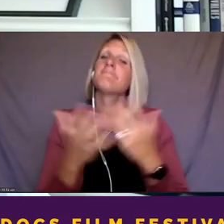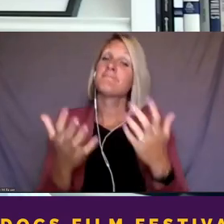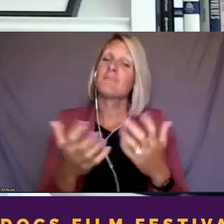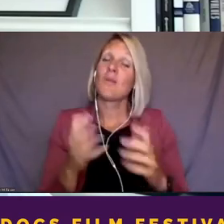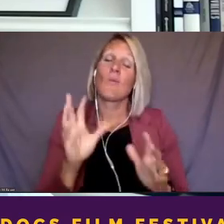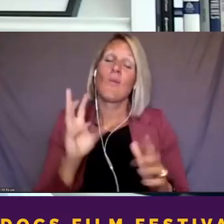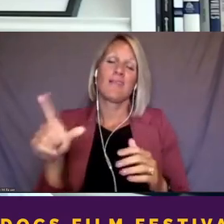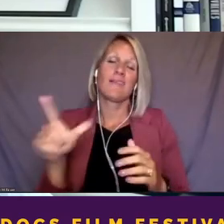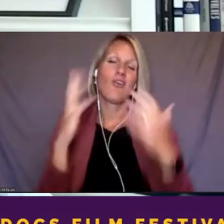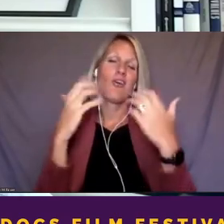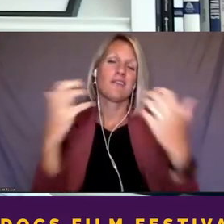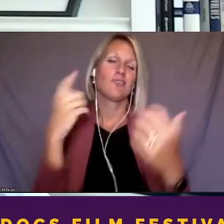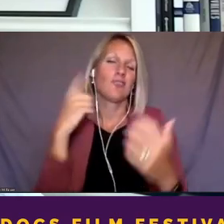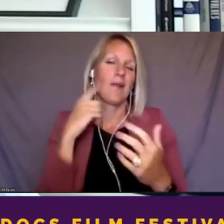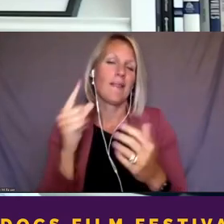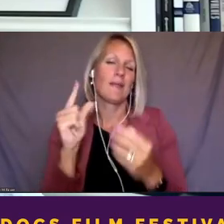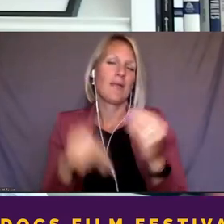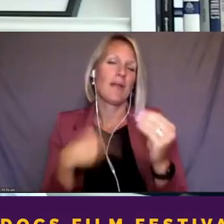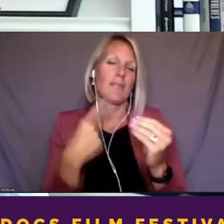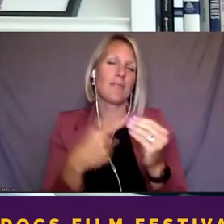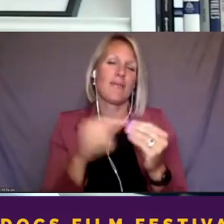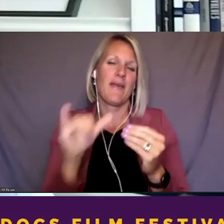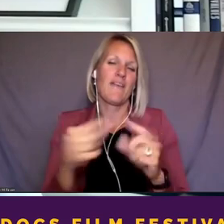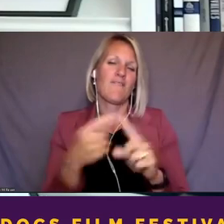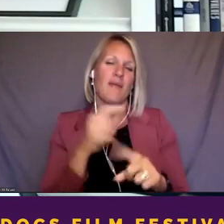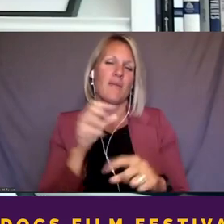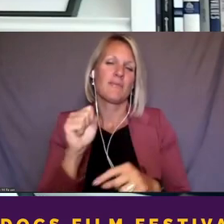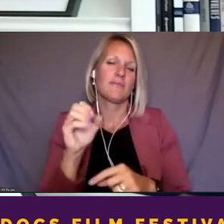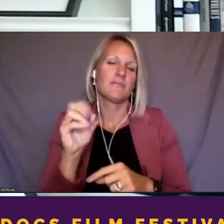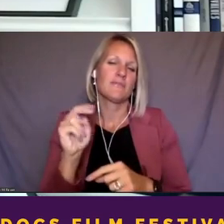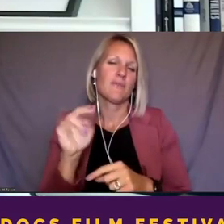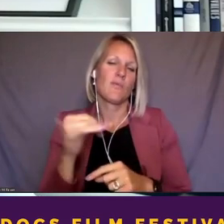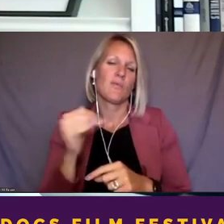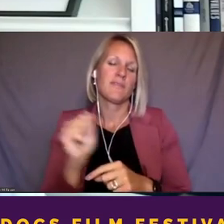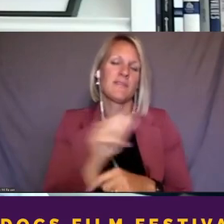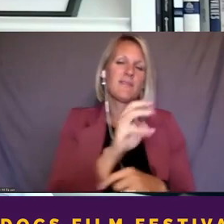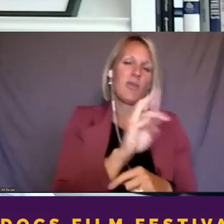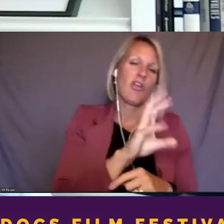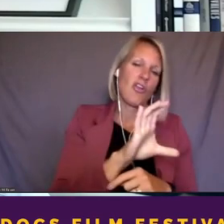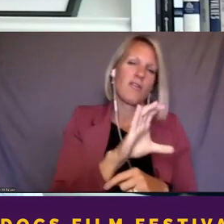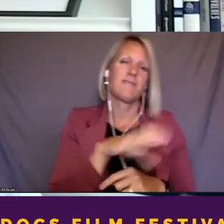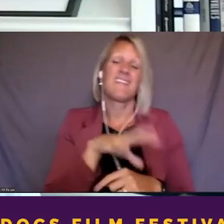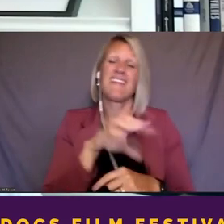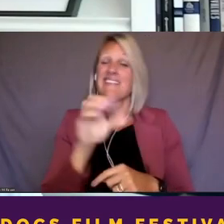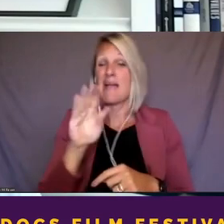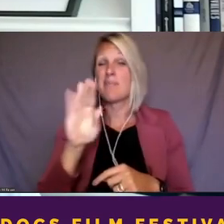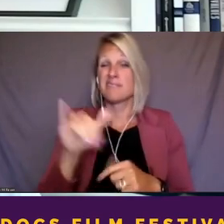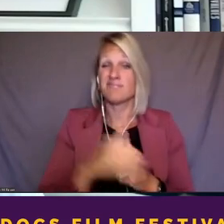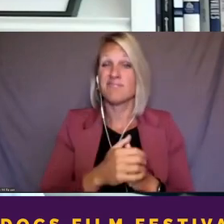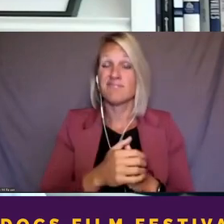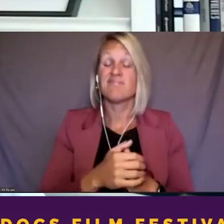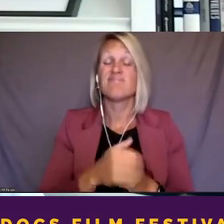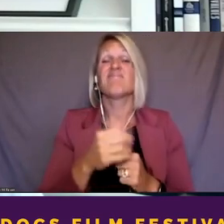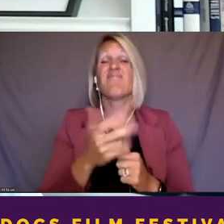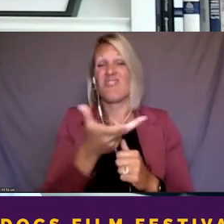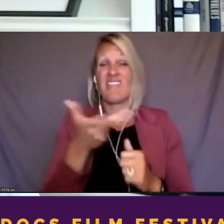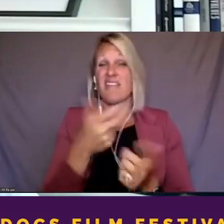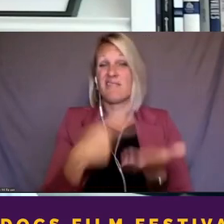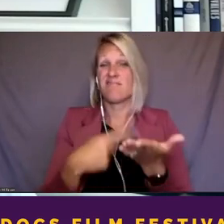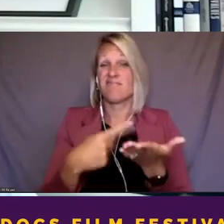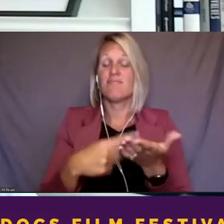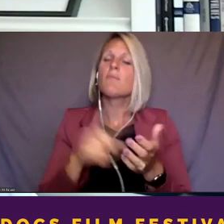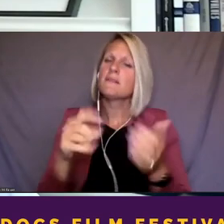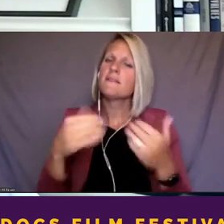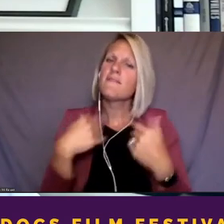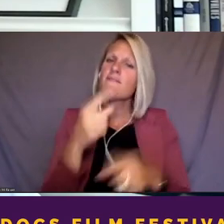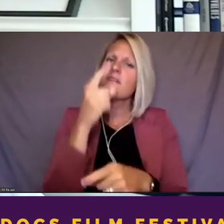little about that. mean, one of the, and actually, Abby mentioned it as well. You need to find the right resources to